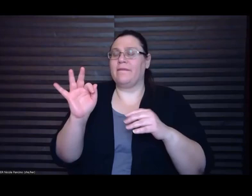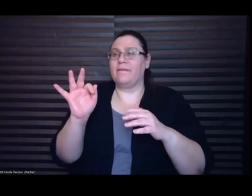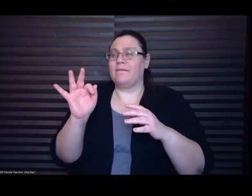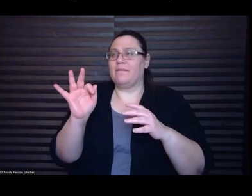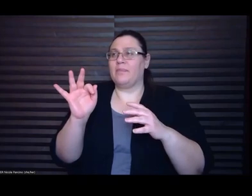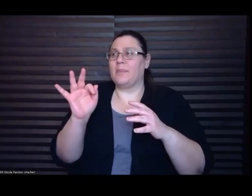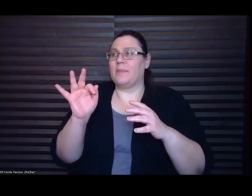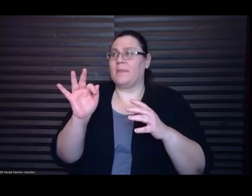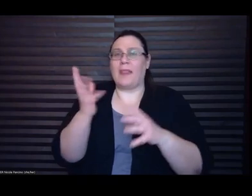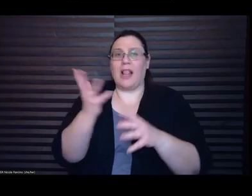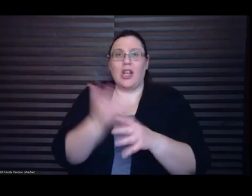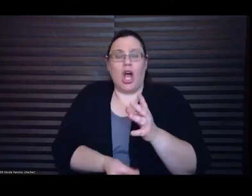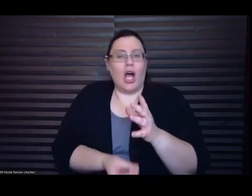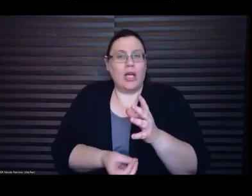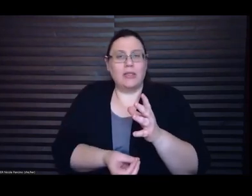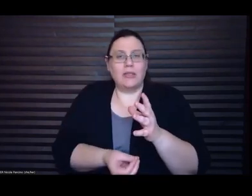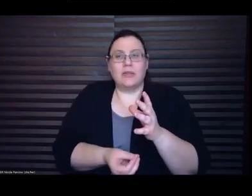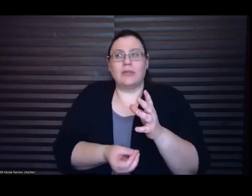around